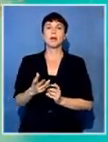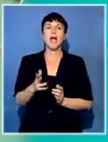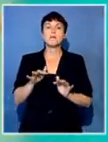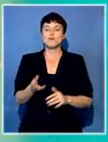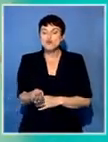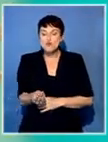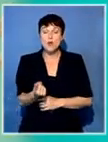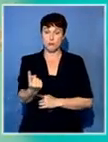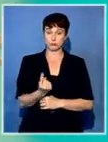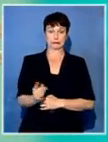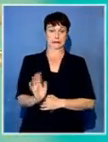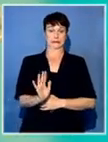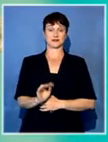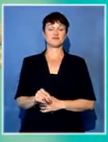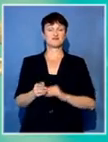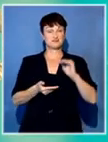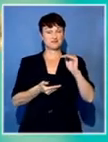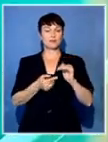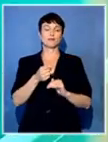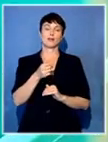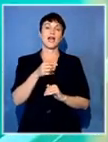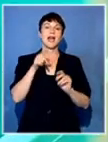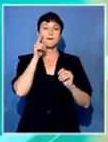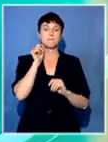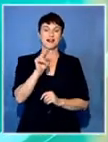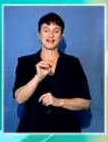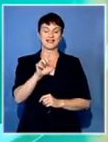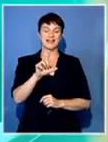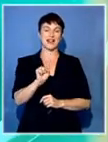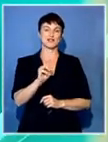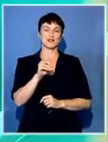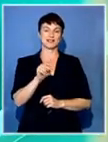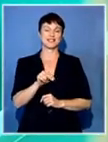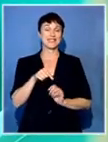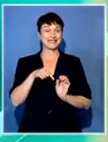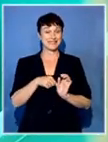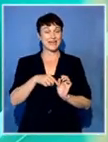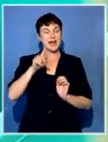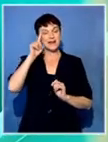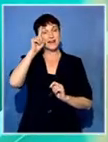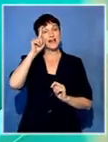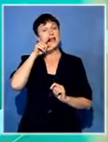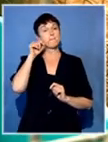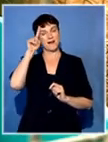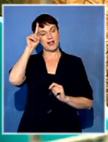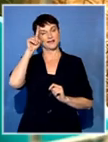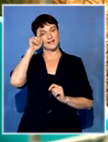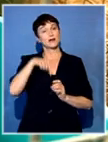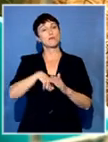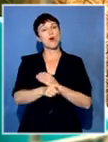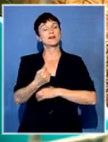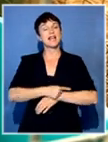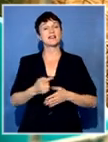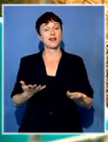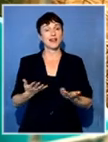Two-month-old Nelson is one of three fledglings. He was born on an historic day, December 5th. The